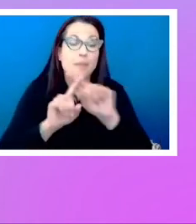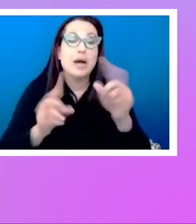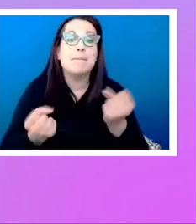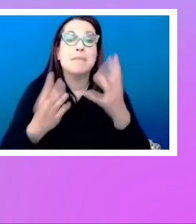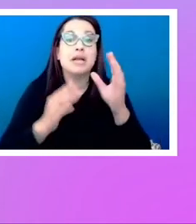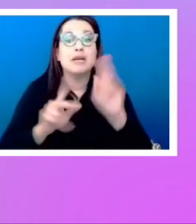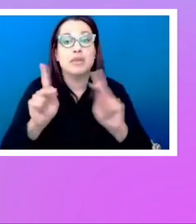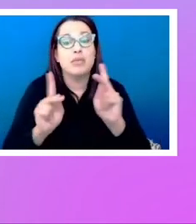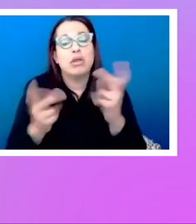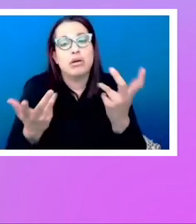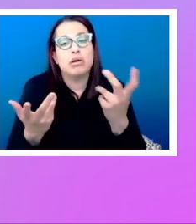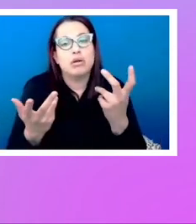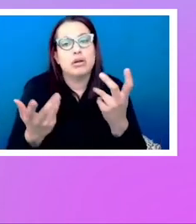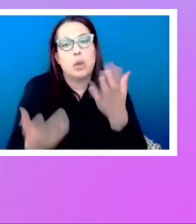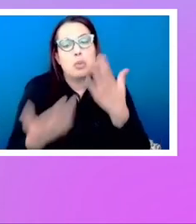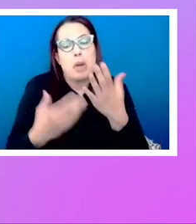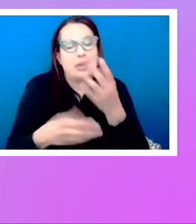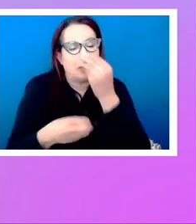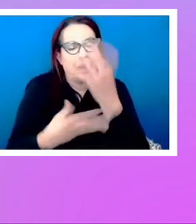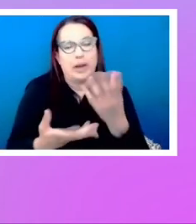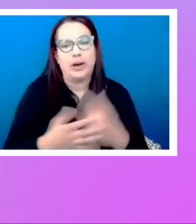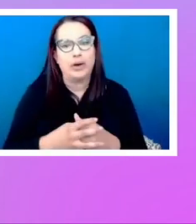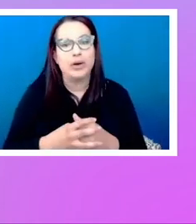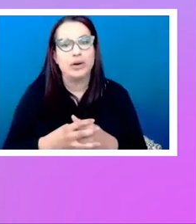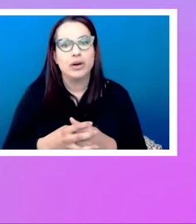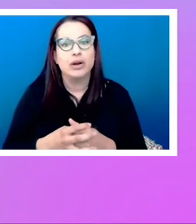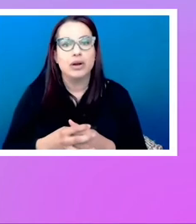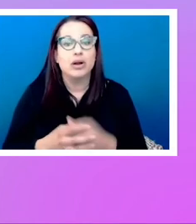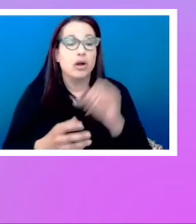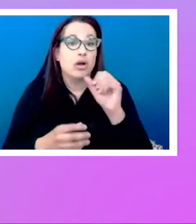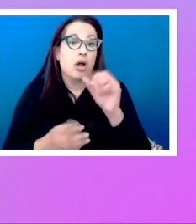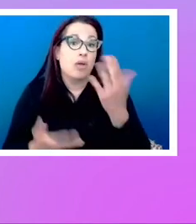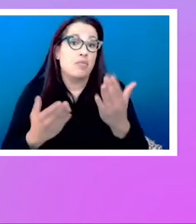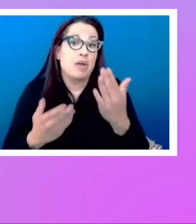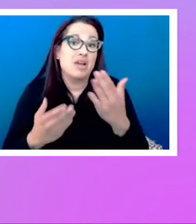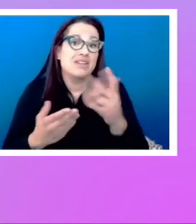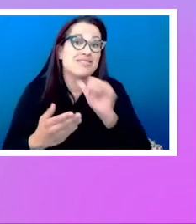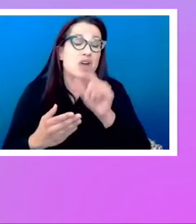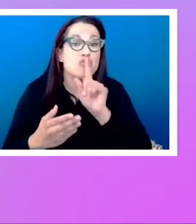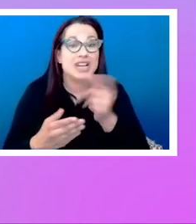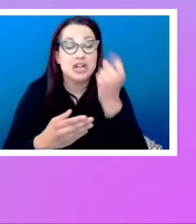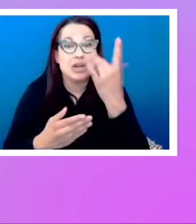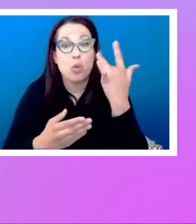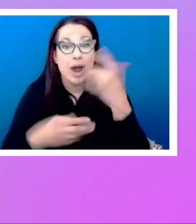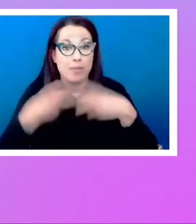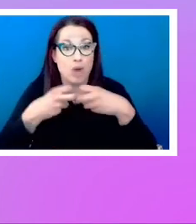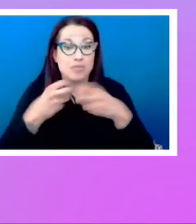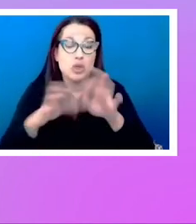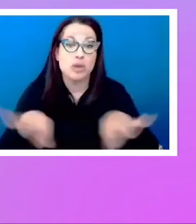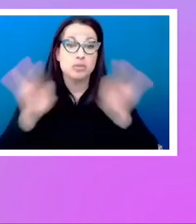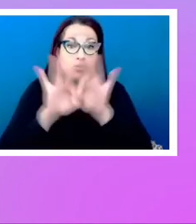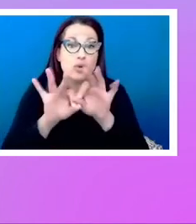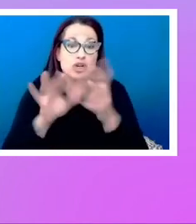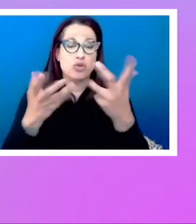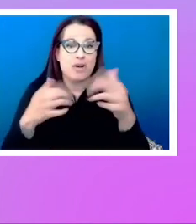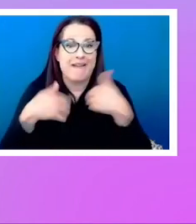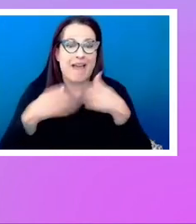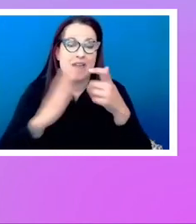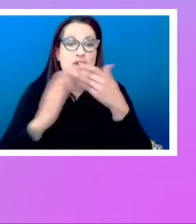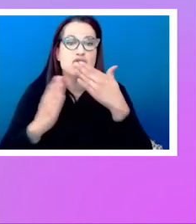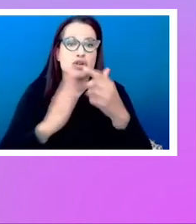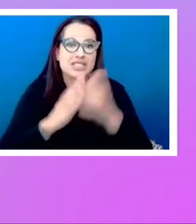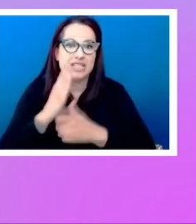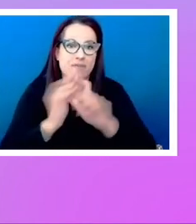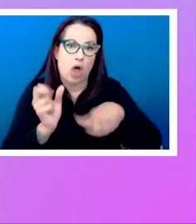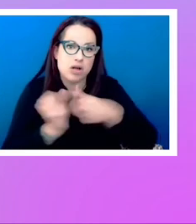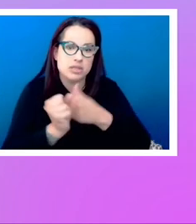you know, they're probably not going to care or others not really going to understand why it's a problem. So we want, again, we want to have good defaults in our visual tools.